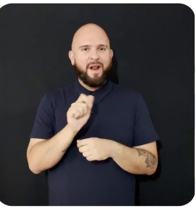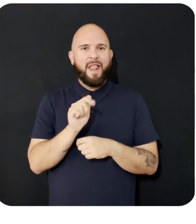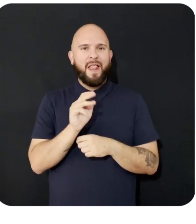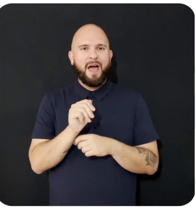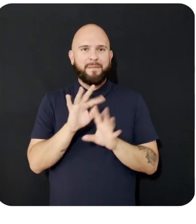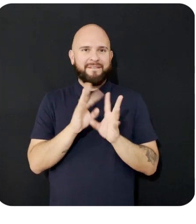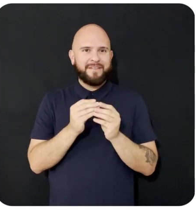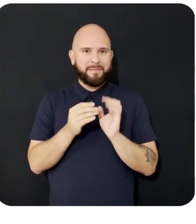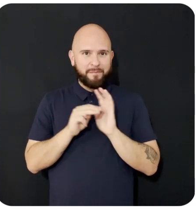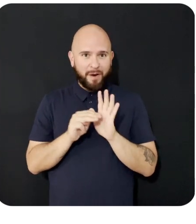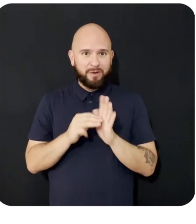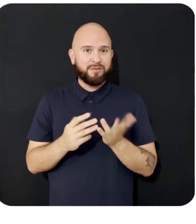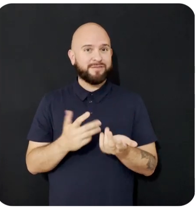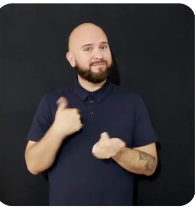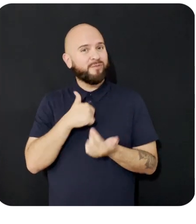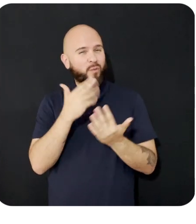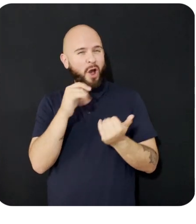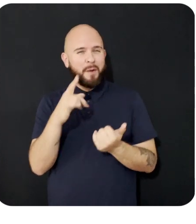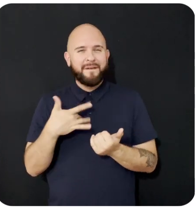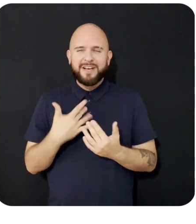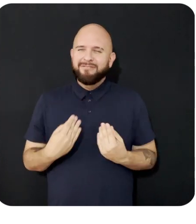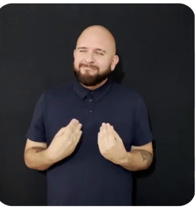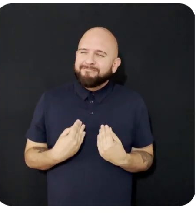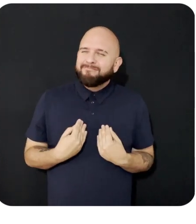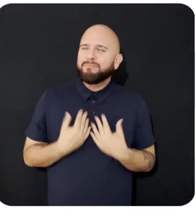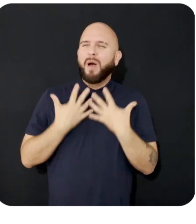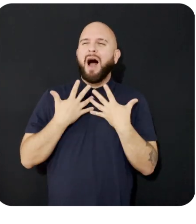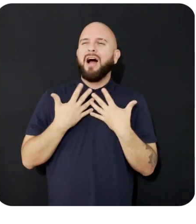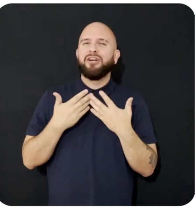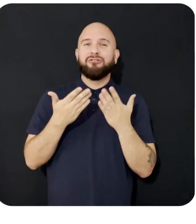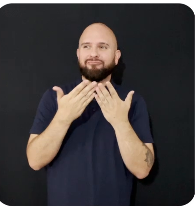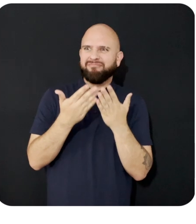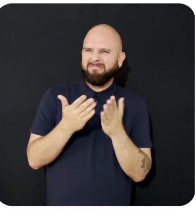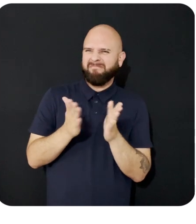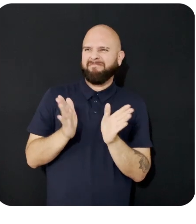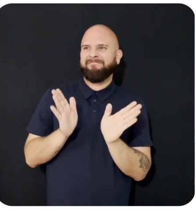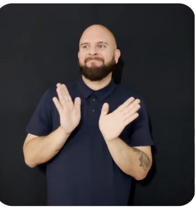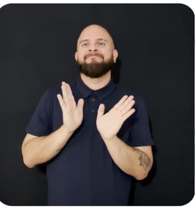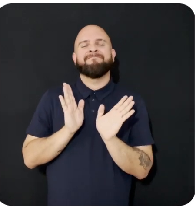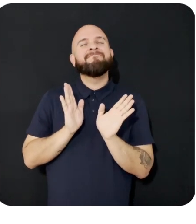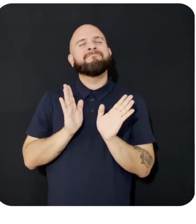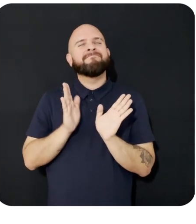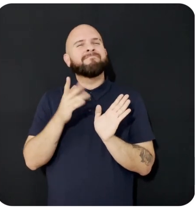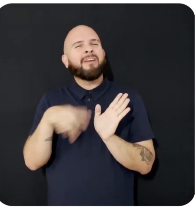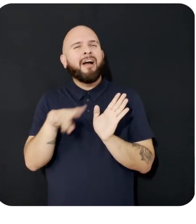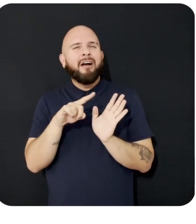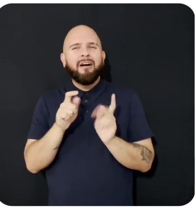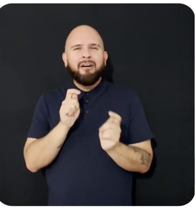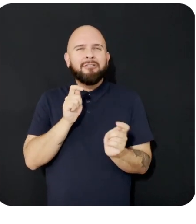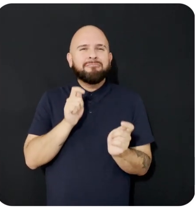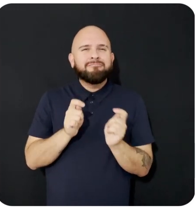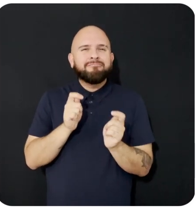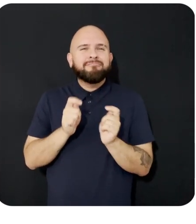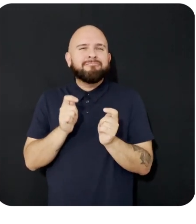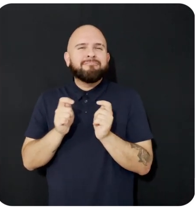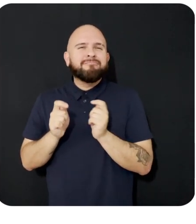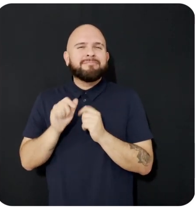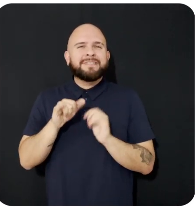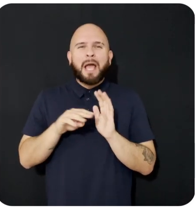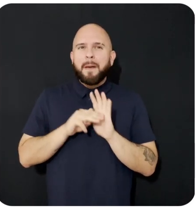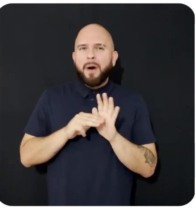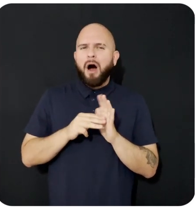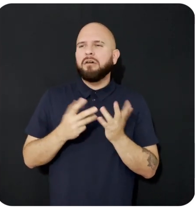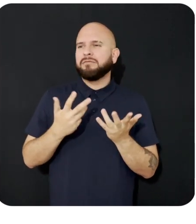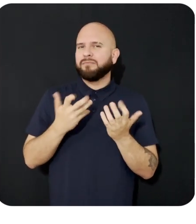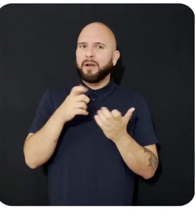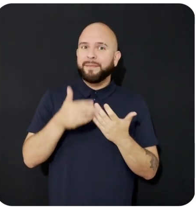inspire innovation across the broader community to make inference and fine-tuning of models of the scale easier